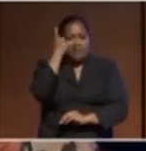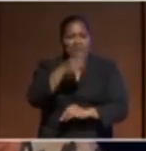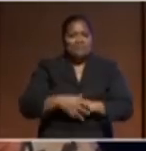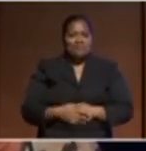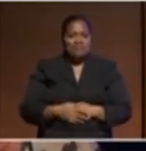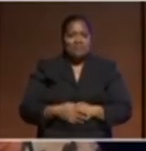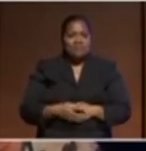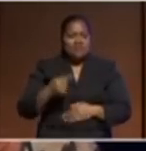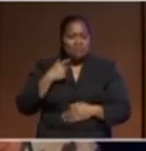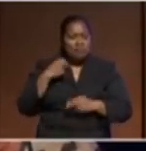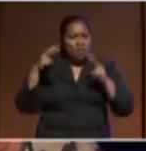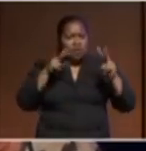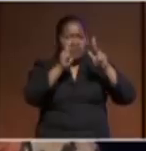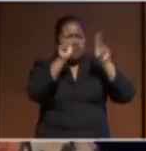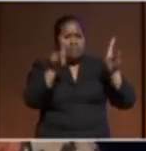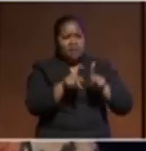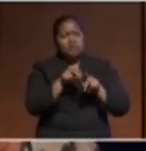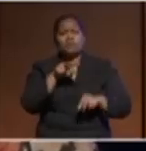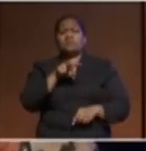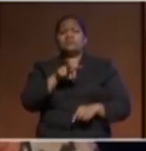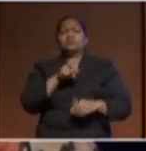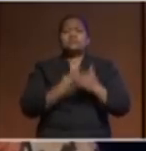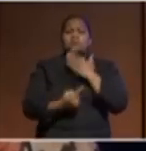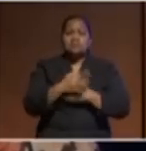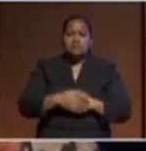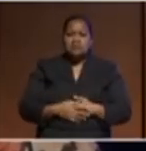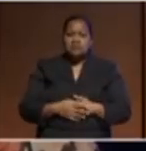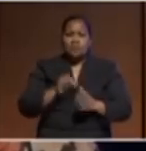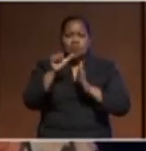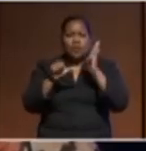picture and I heard so much about age and men I'm glad I shaved today